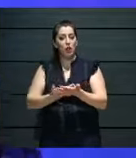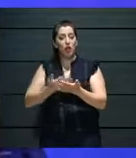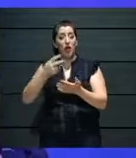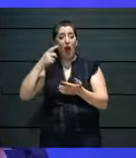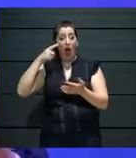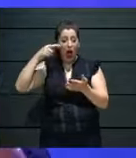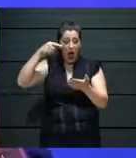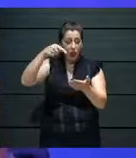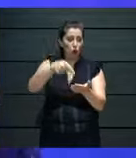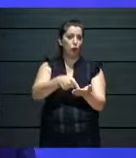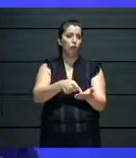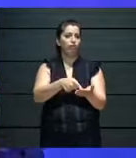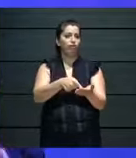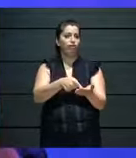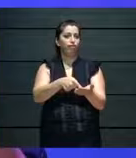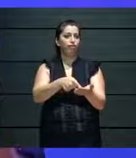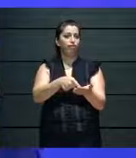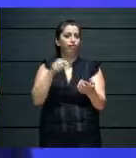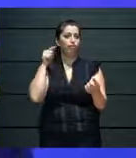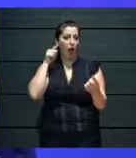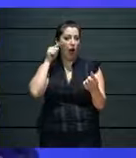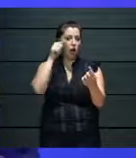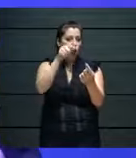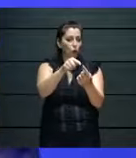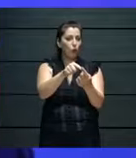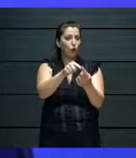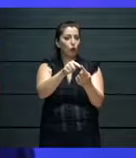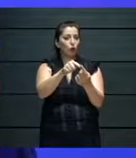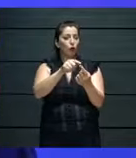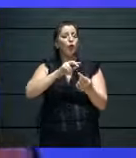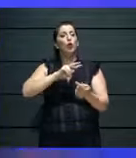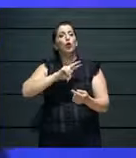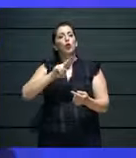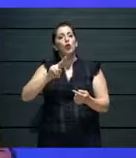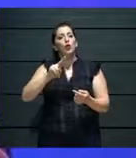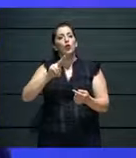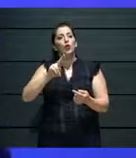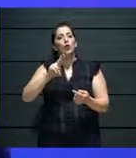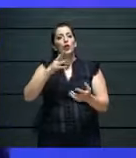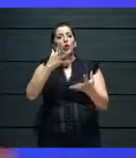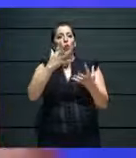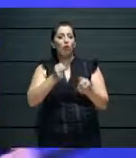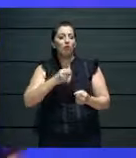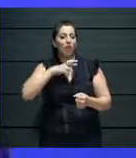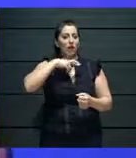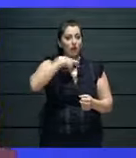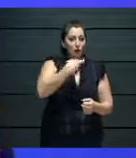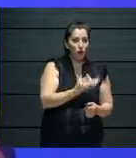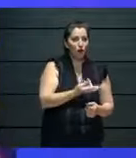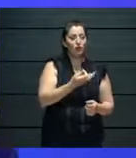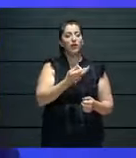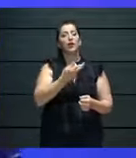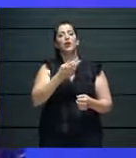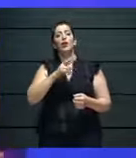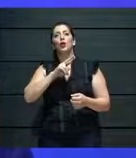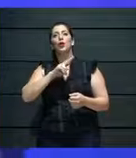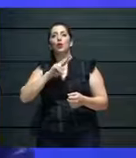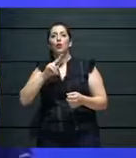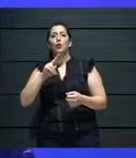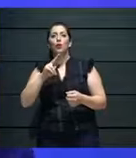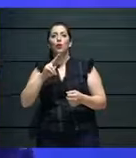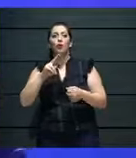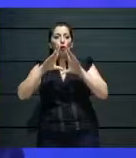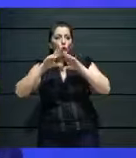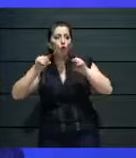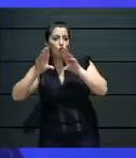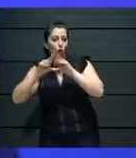answers and solutions and practices. I have more to say about this, which I would like to add maybe later on. But